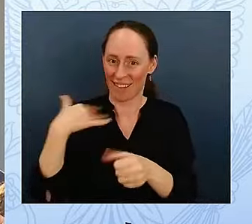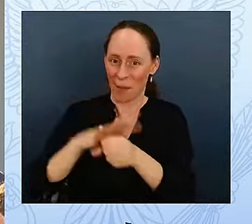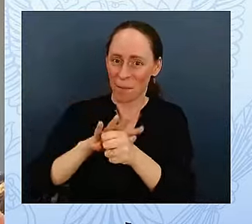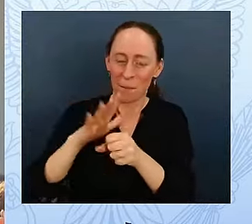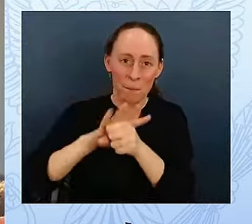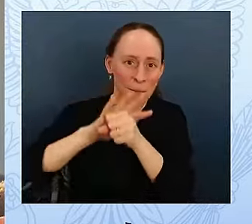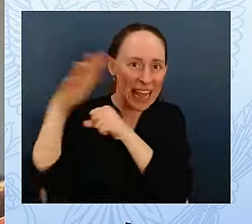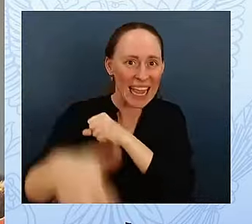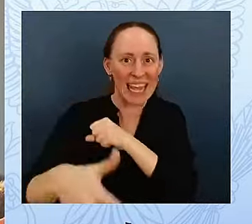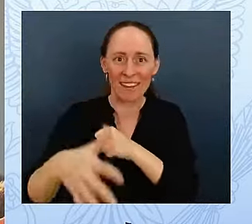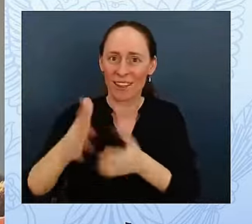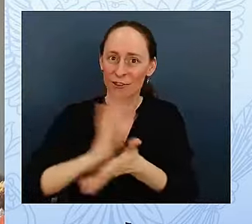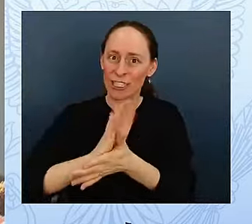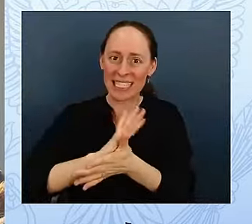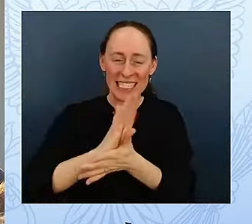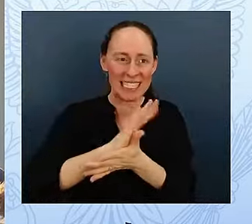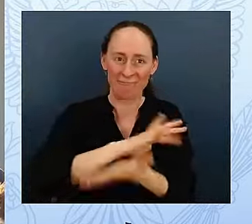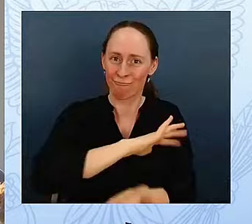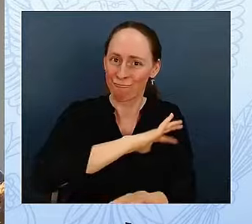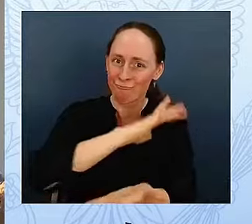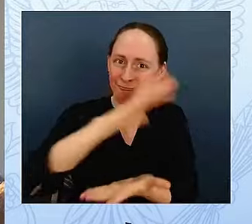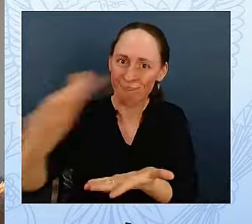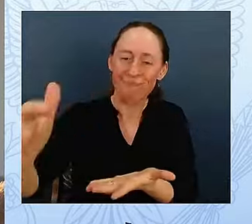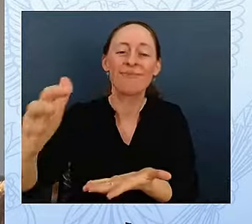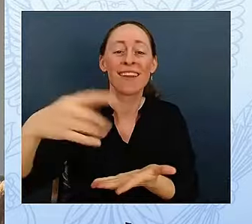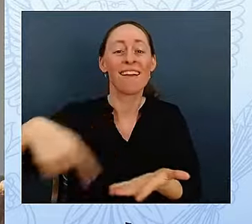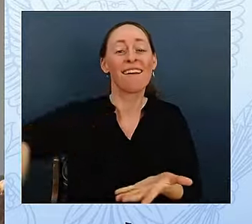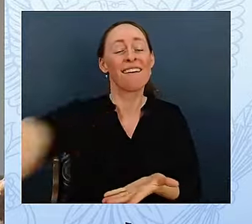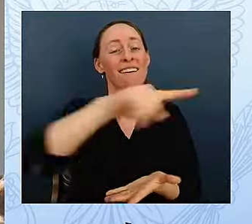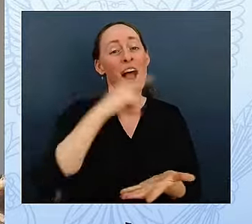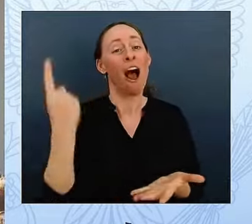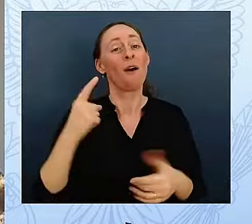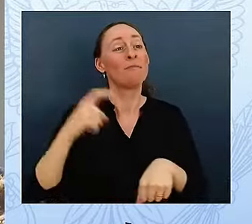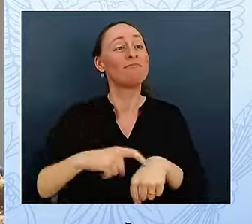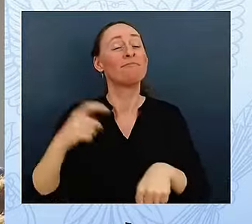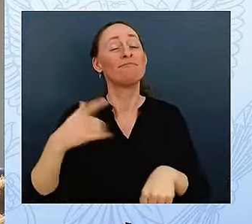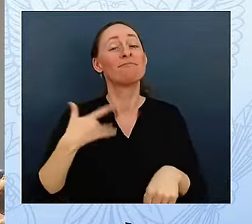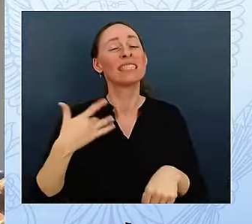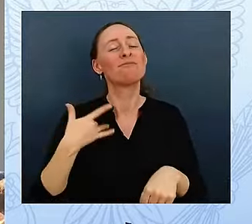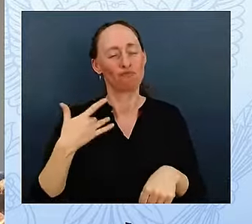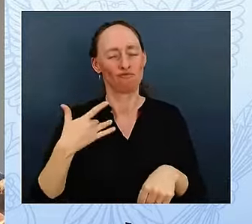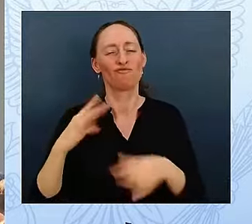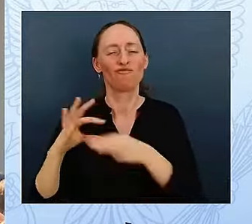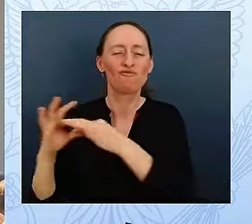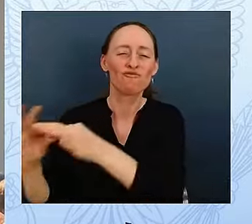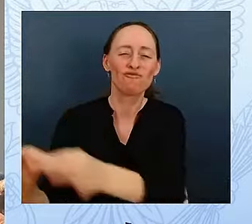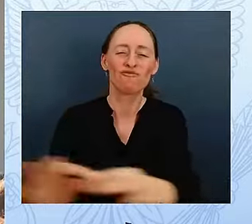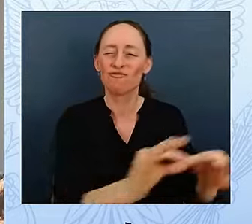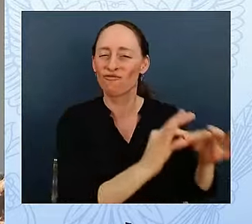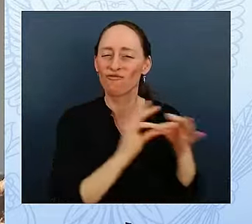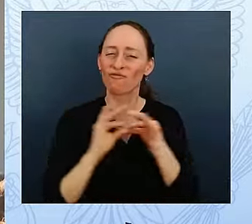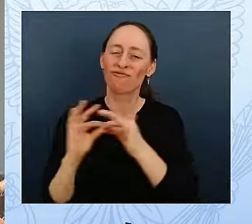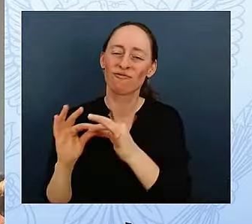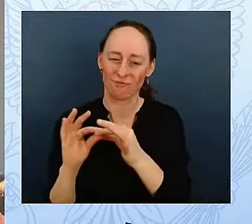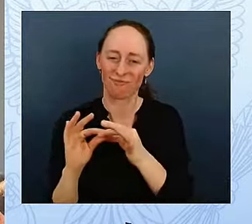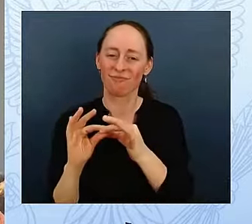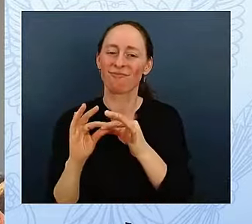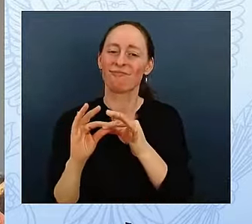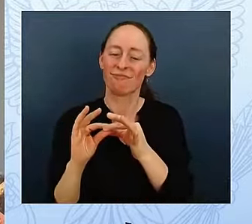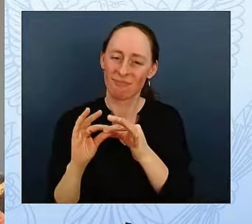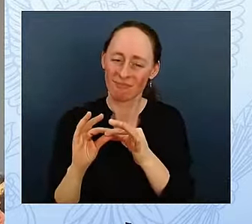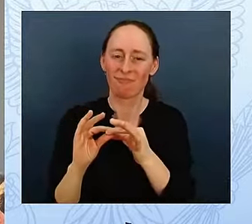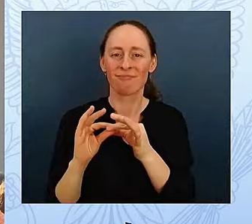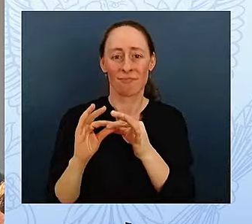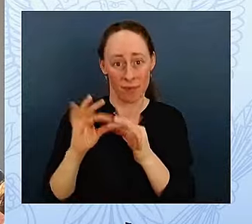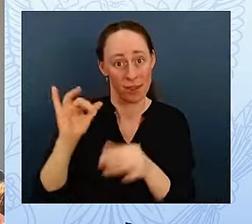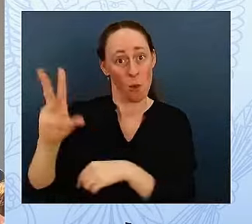you do good. That's the story the West Wing showed the nation. This family